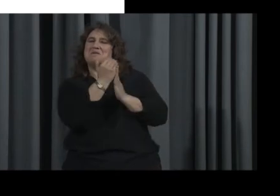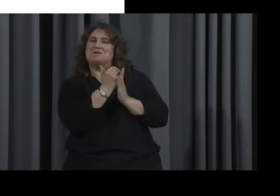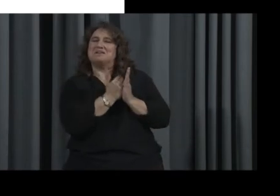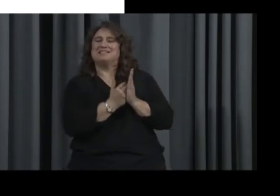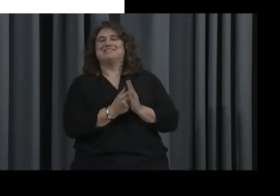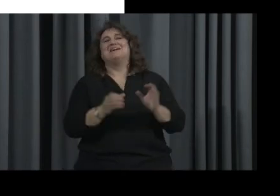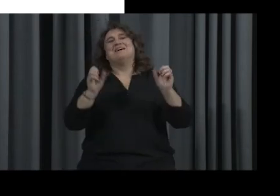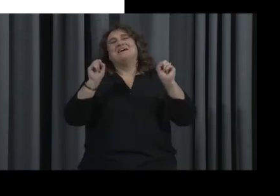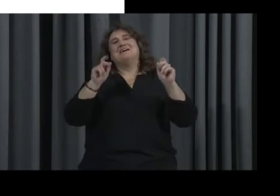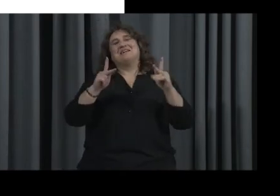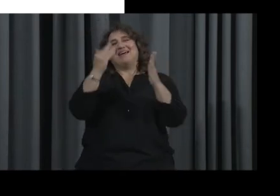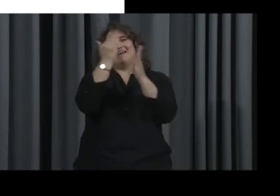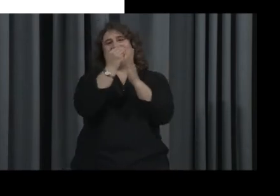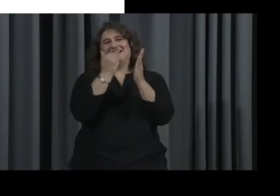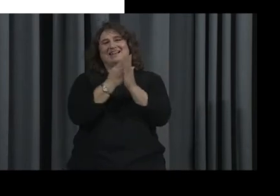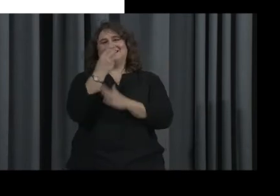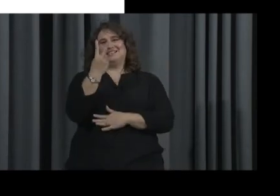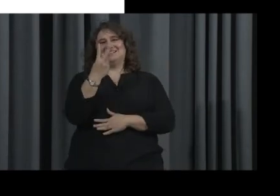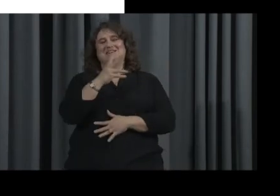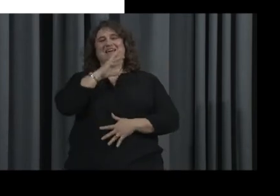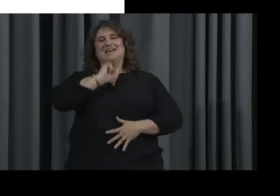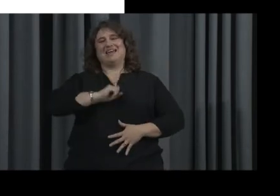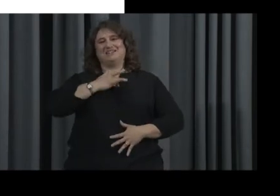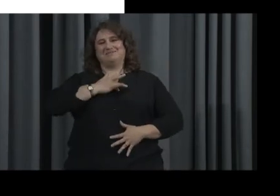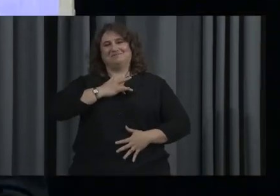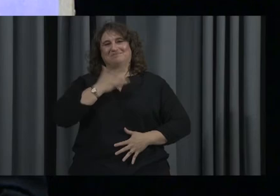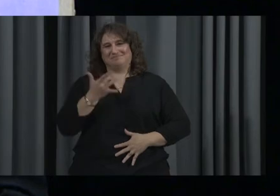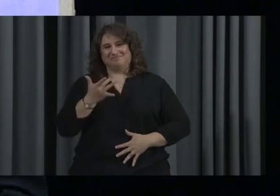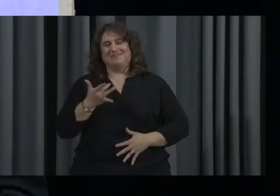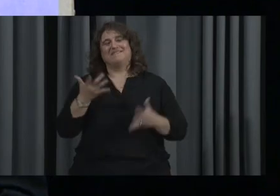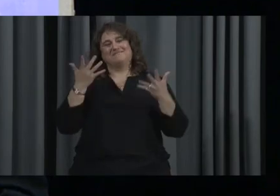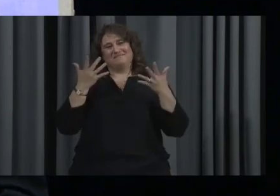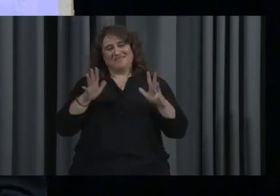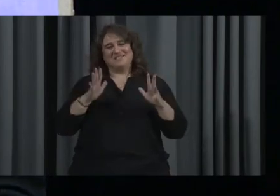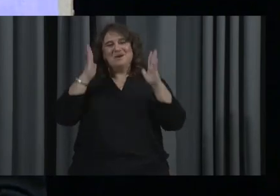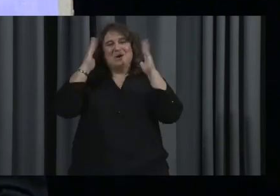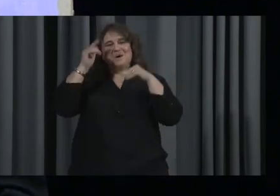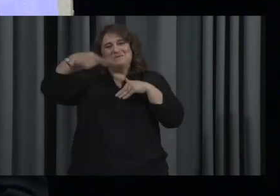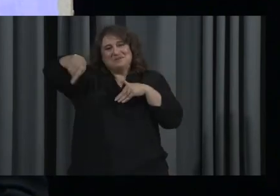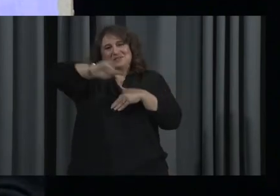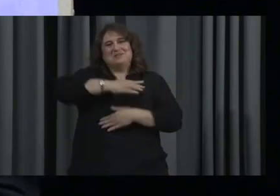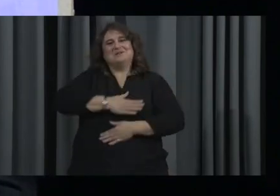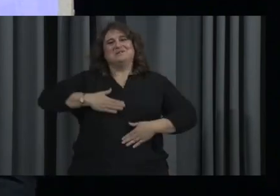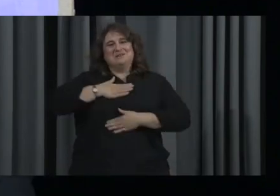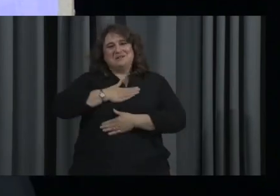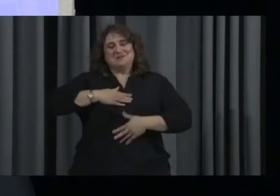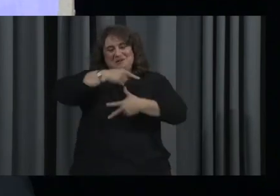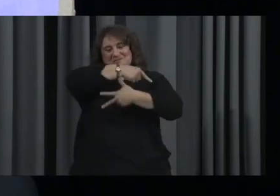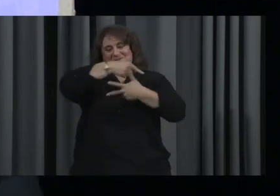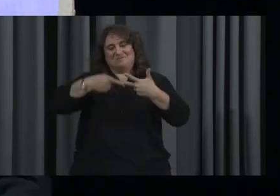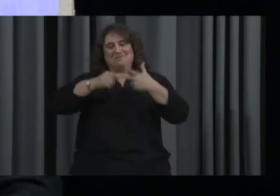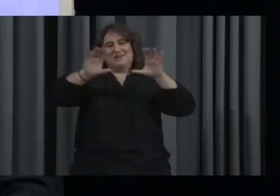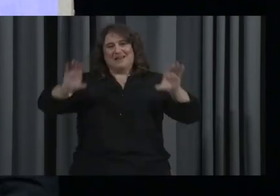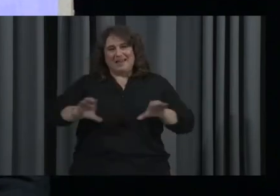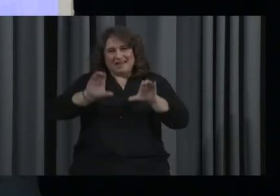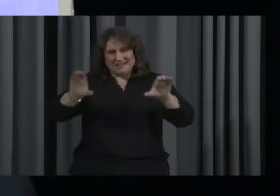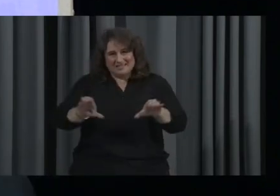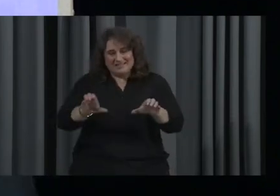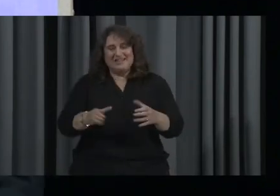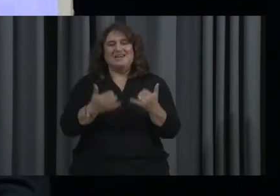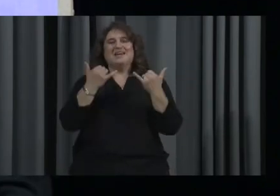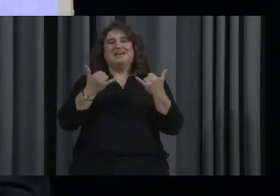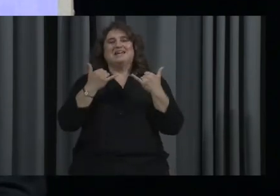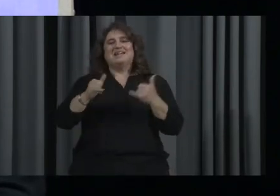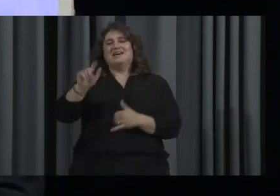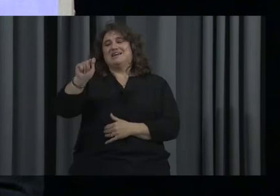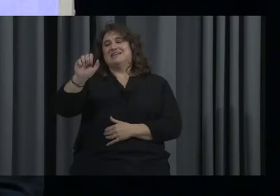on Aging Sensitivity. I hope you all enjoyed this activity. And now Tamara will give us